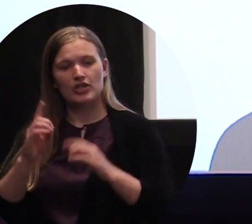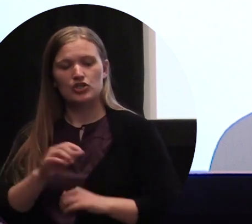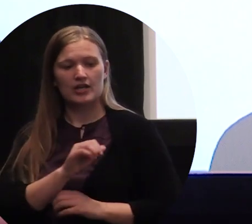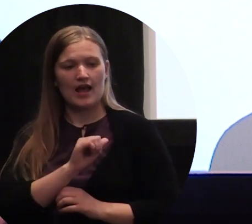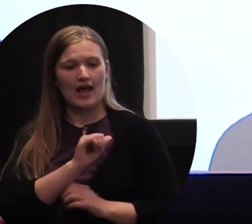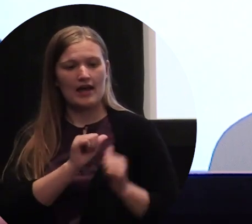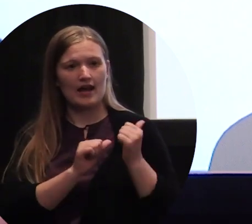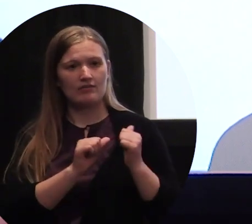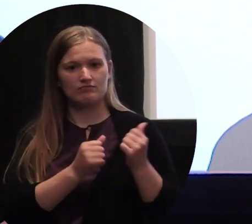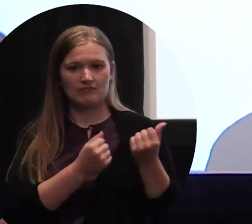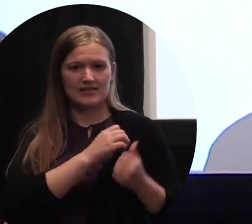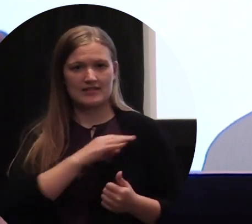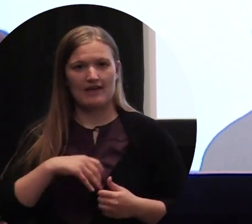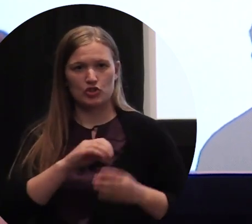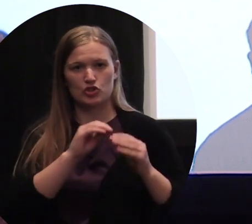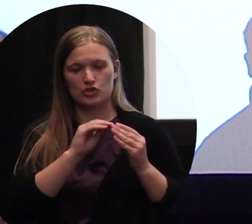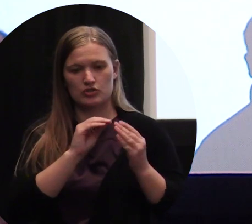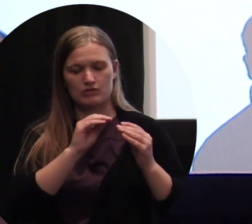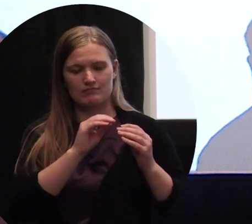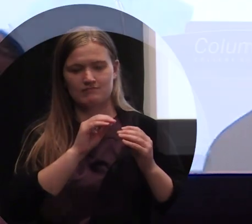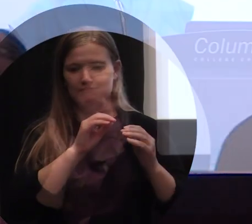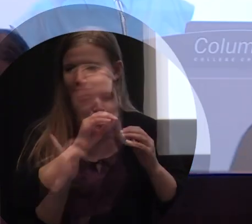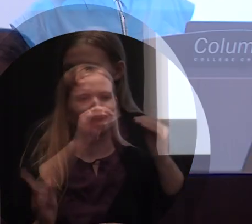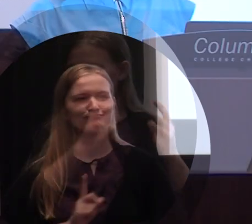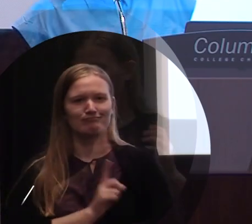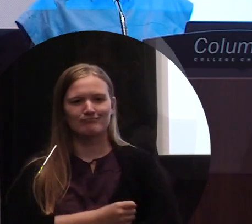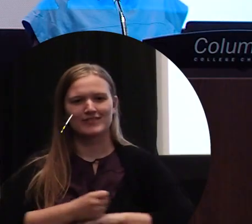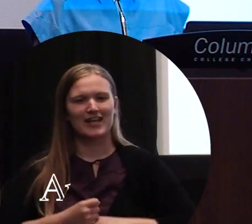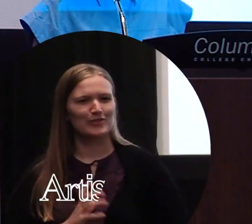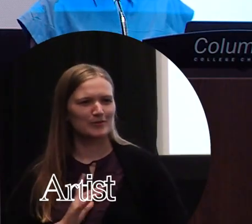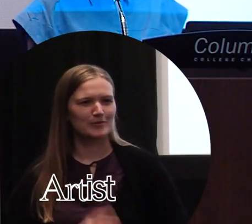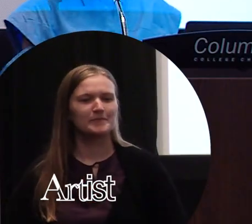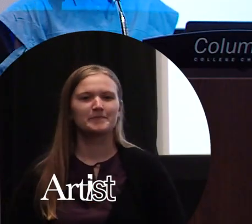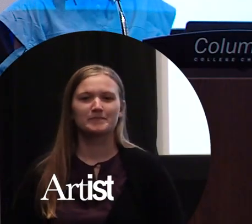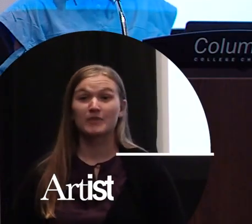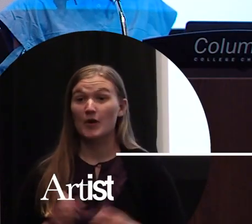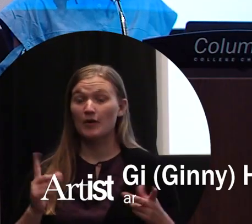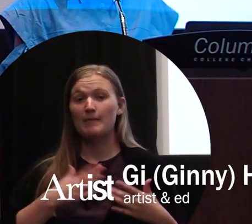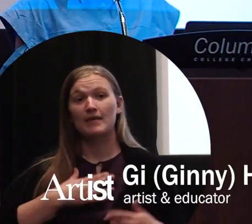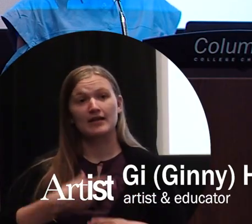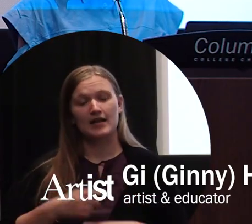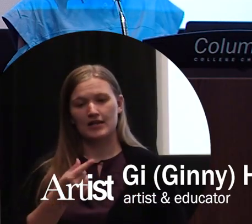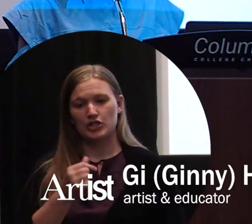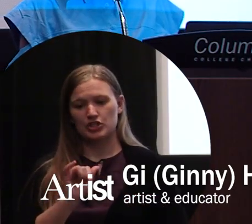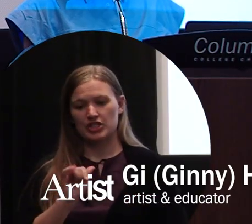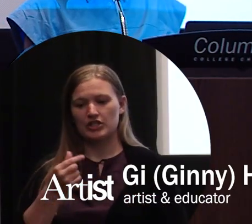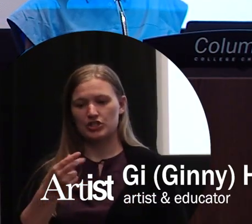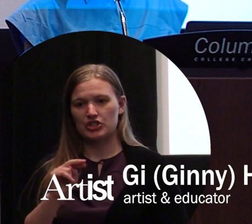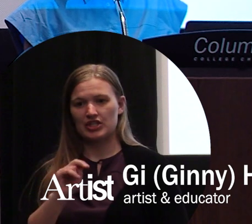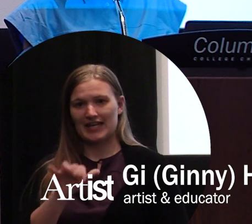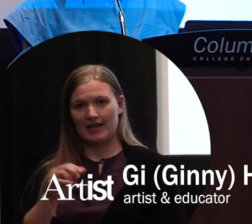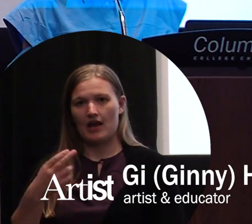at Parsons School of Art. Please help me welcome Ginny Haw. Okay, so my name is G. Ginny Haw,